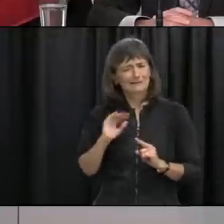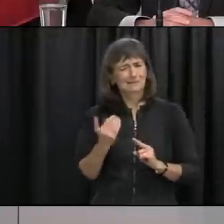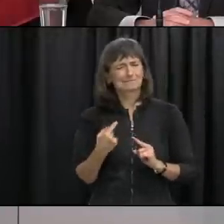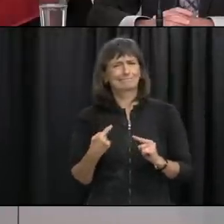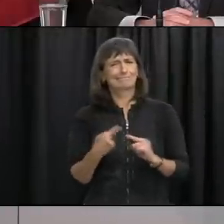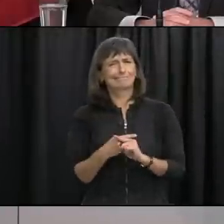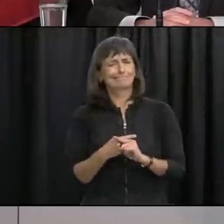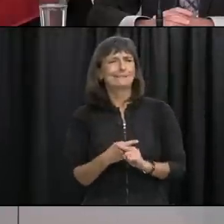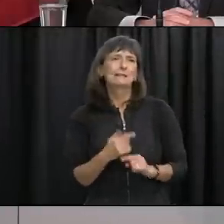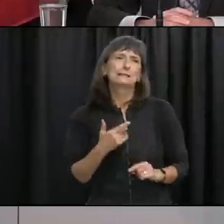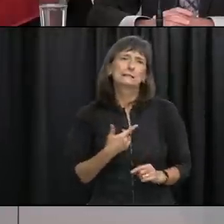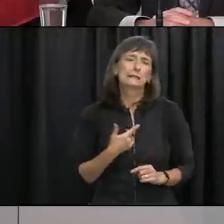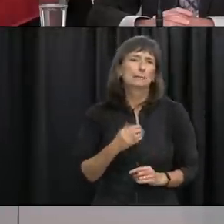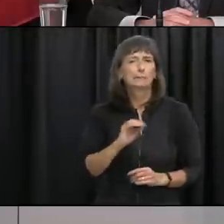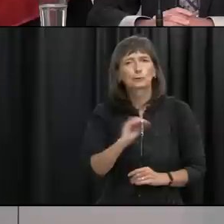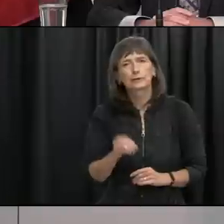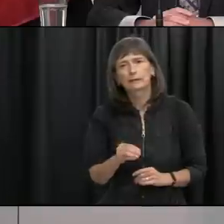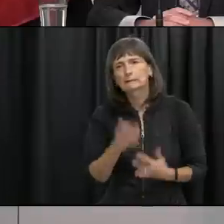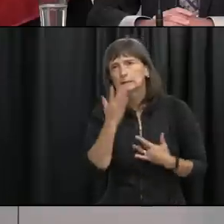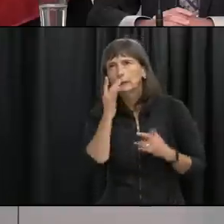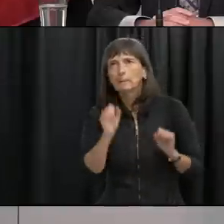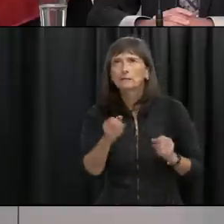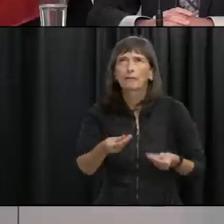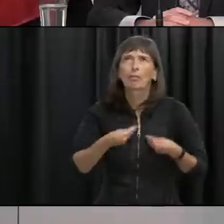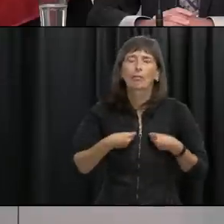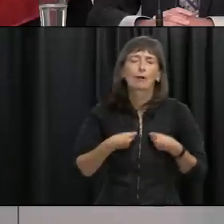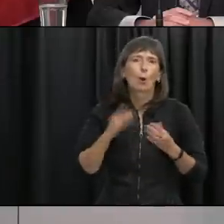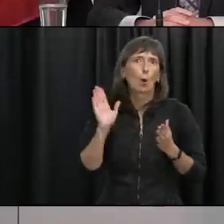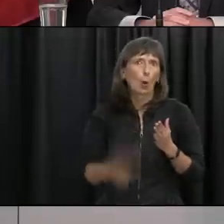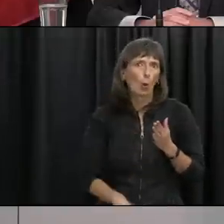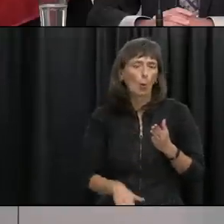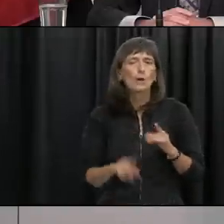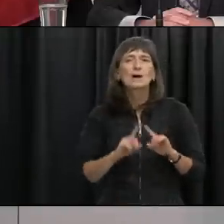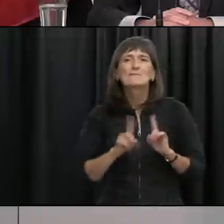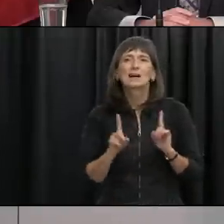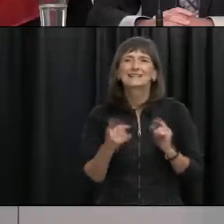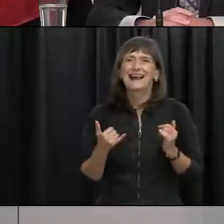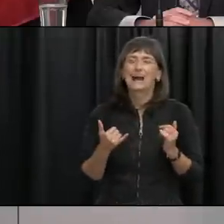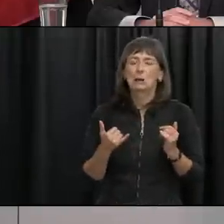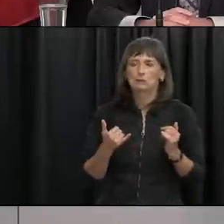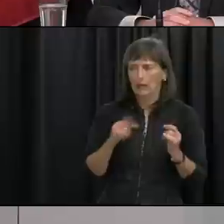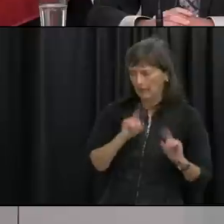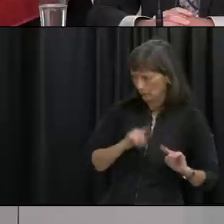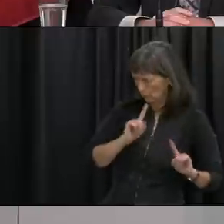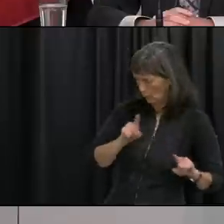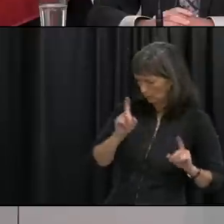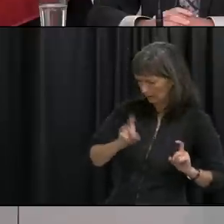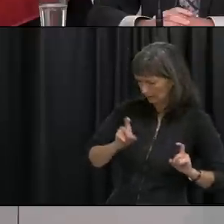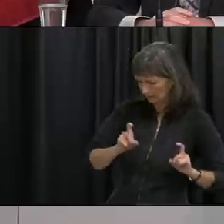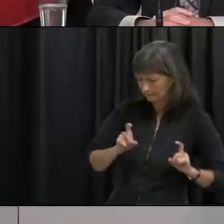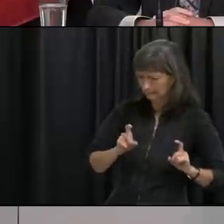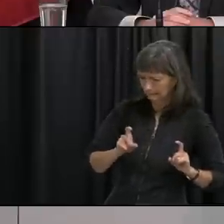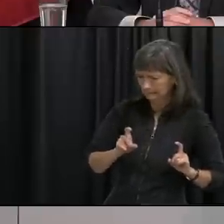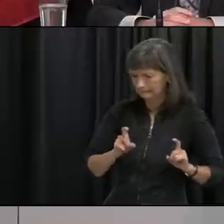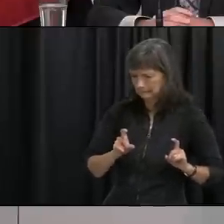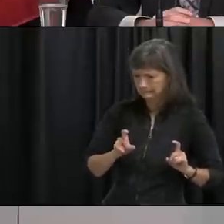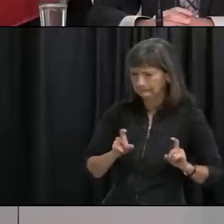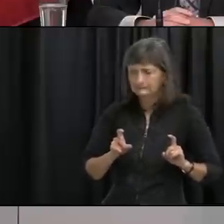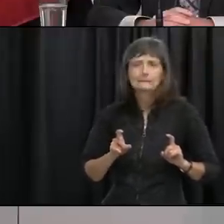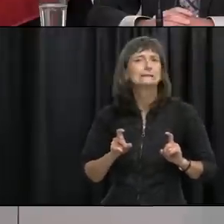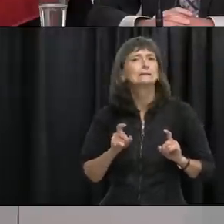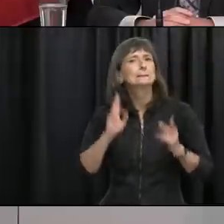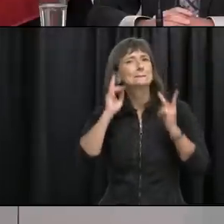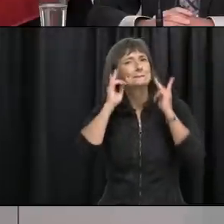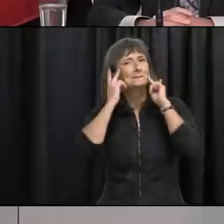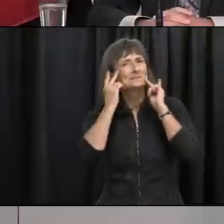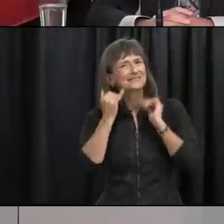that on the one hand you're saying the risk is extremely low on the other hand people are now feeling anxious because they've told that the risk is high enough that they